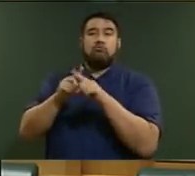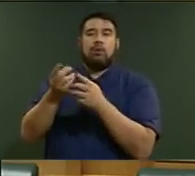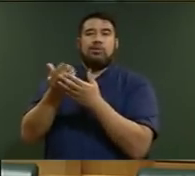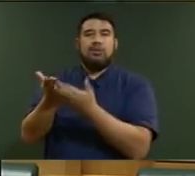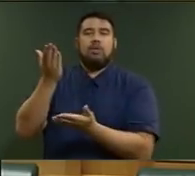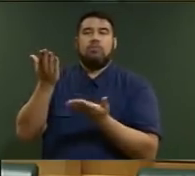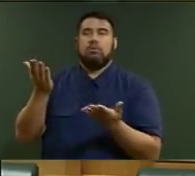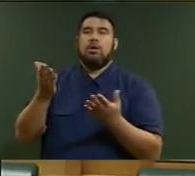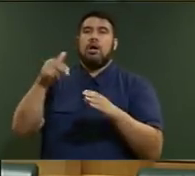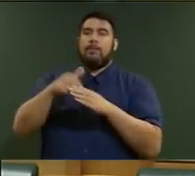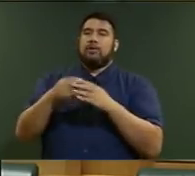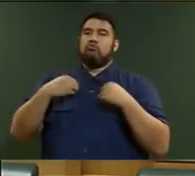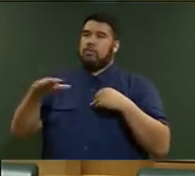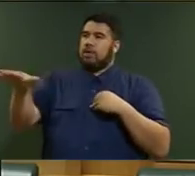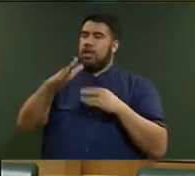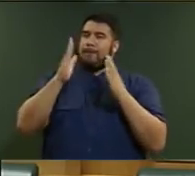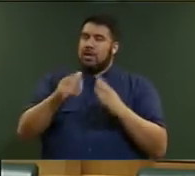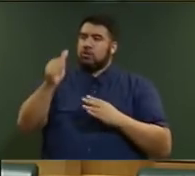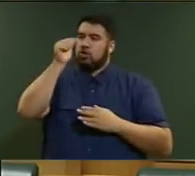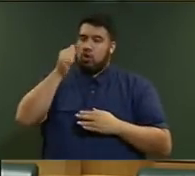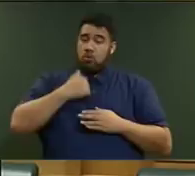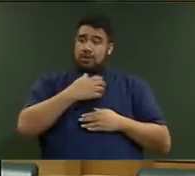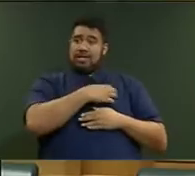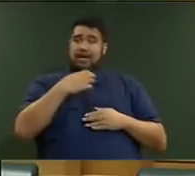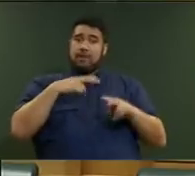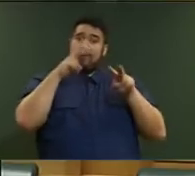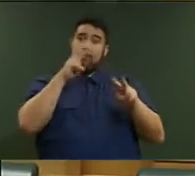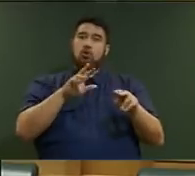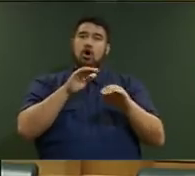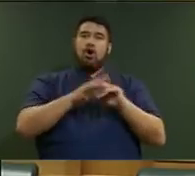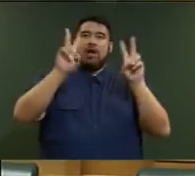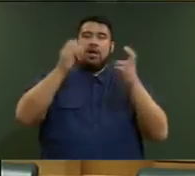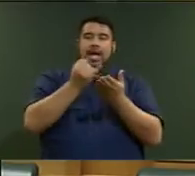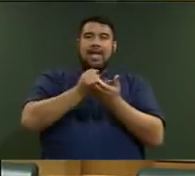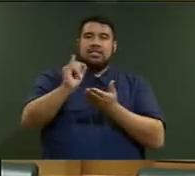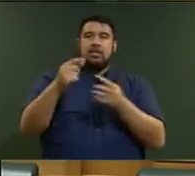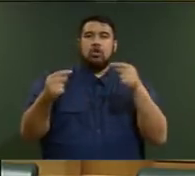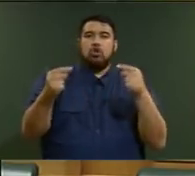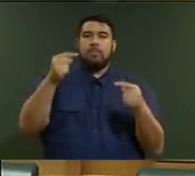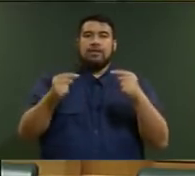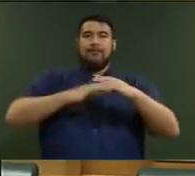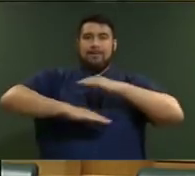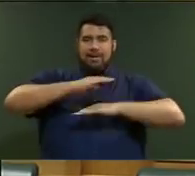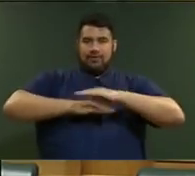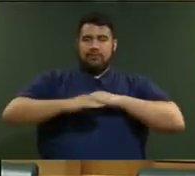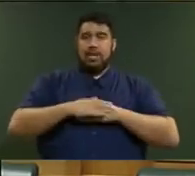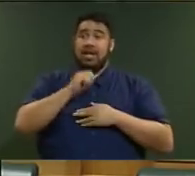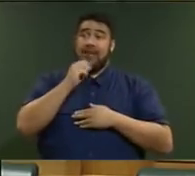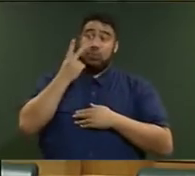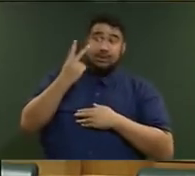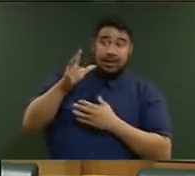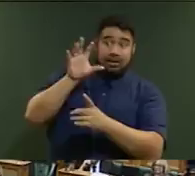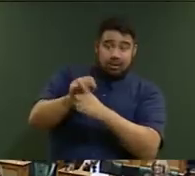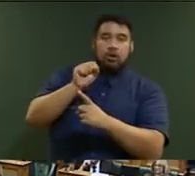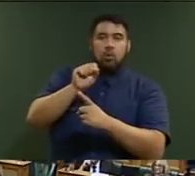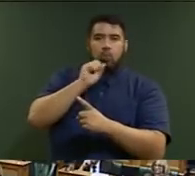no mistake what our view is of anti-competitive behaviour. If there are indications it's going on, we will